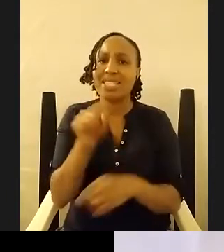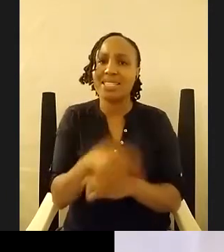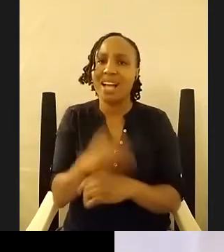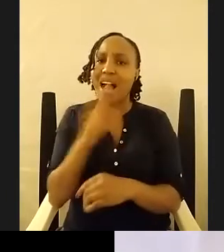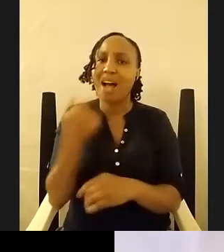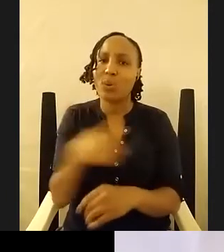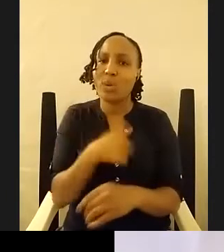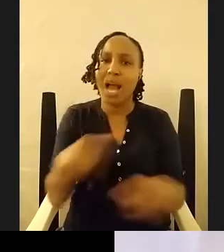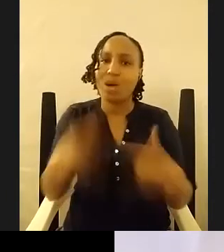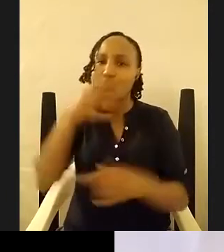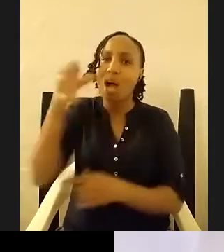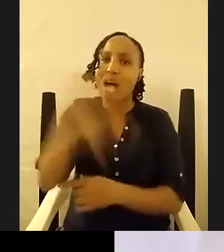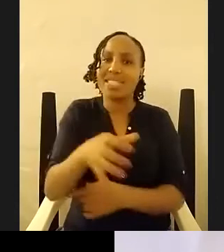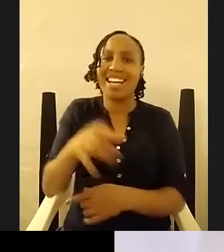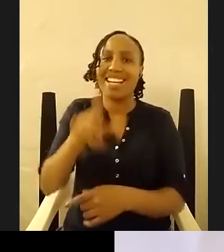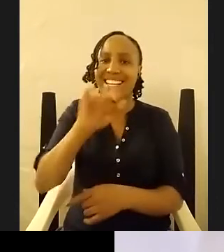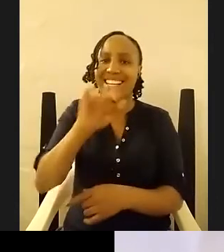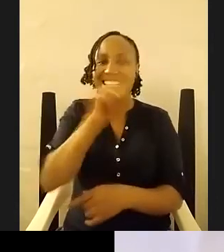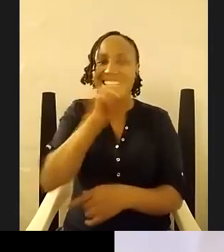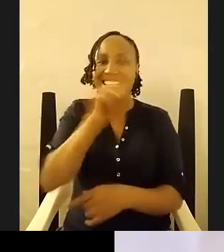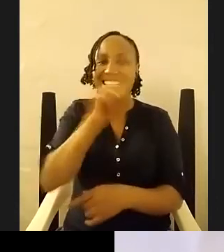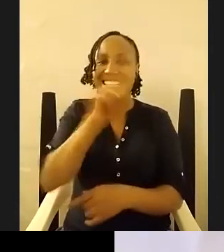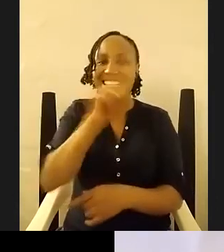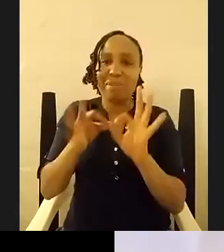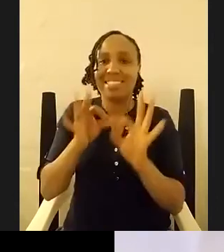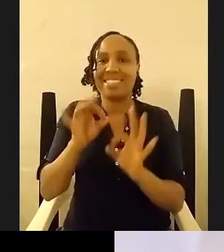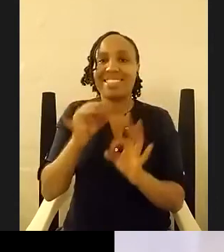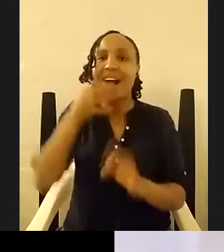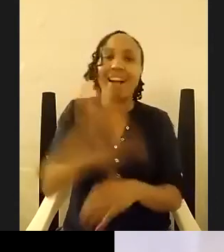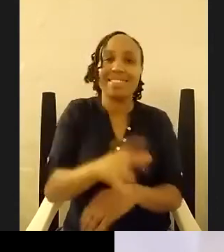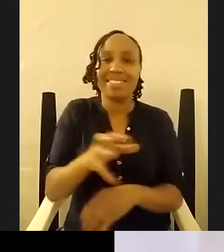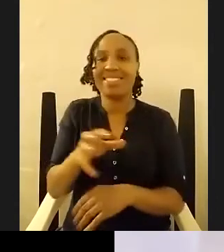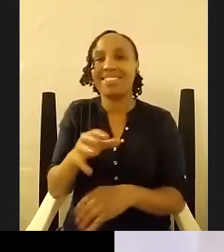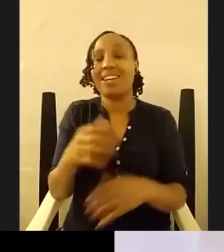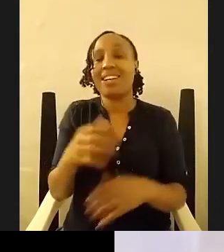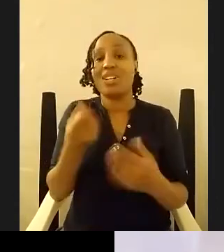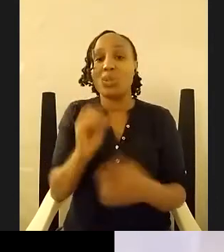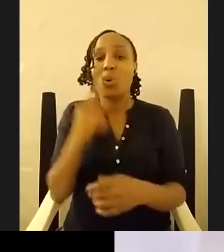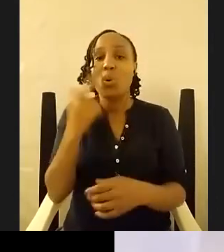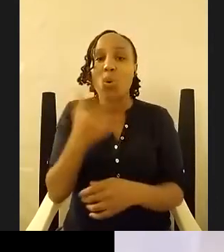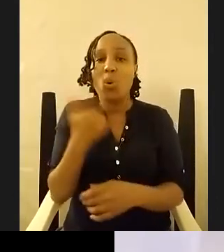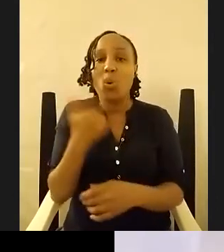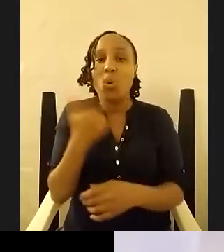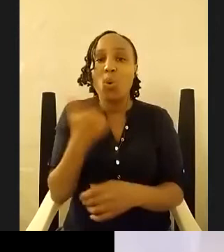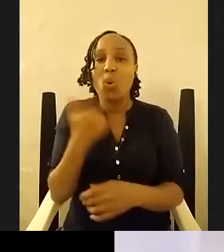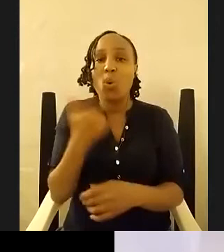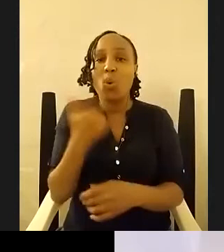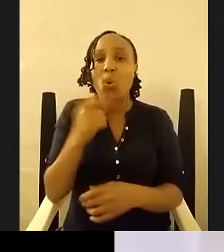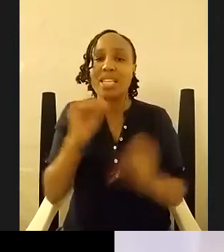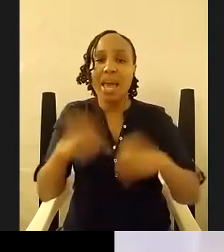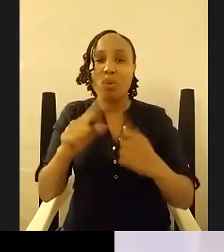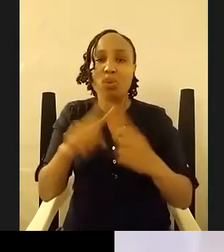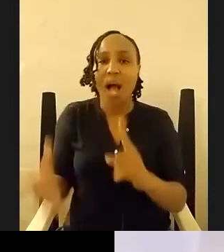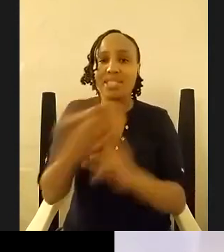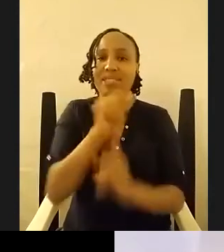liz won't be able to translate um it was like who who is able to achieve this you know who is able to